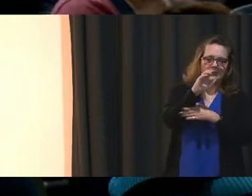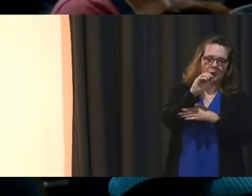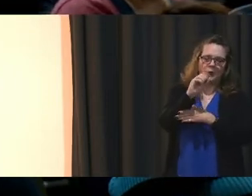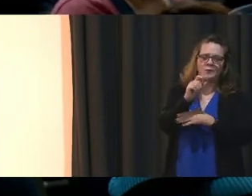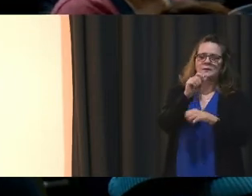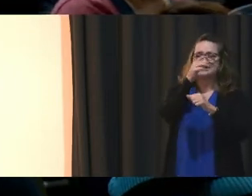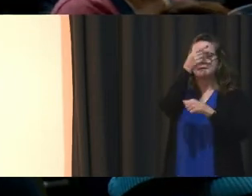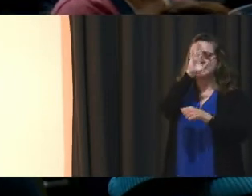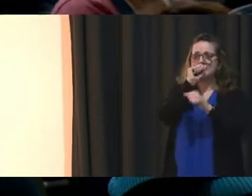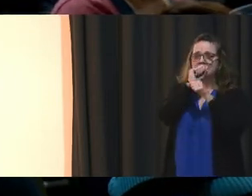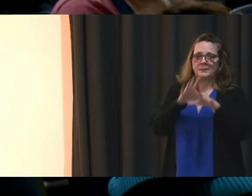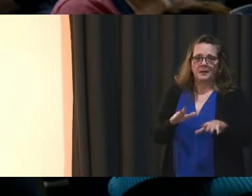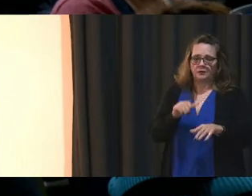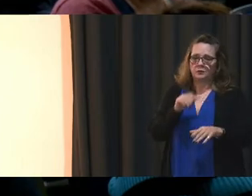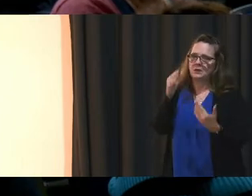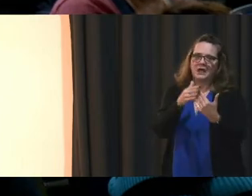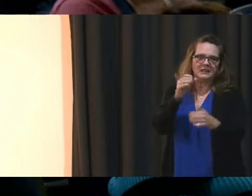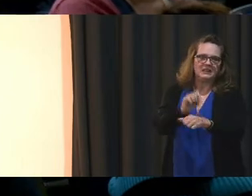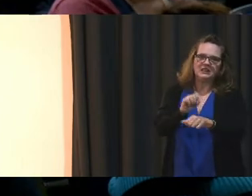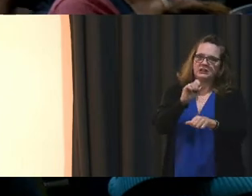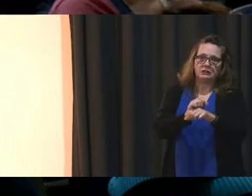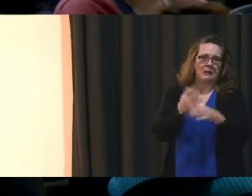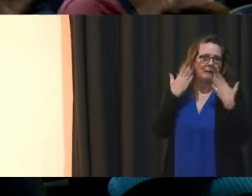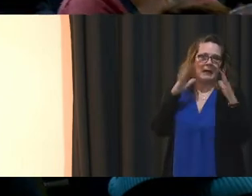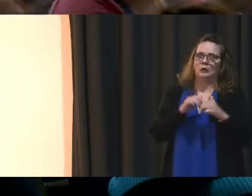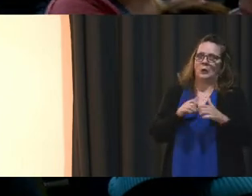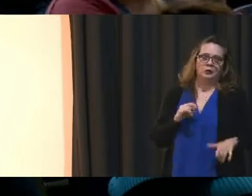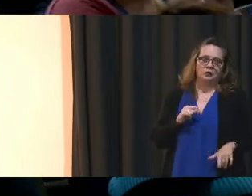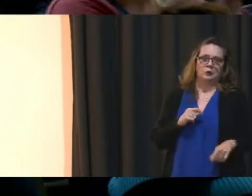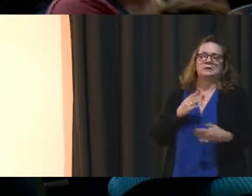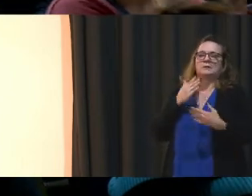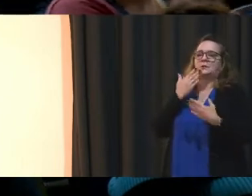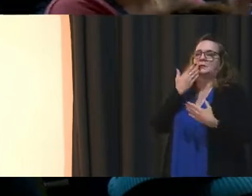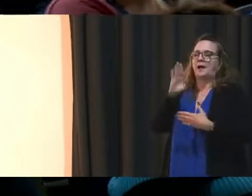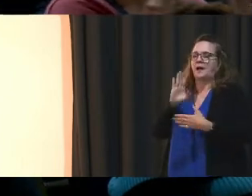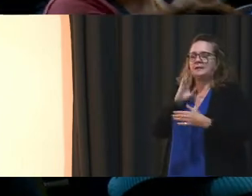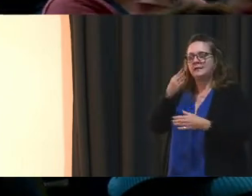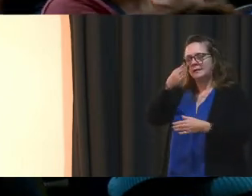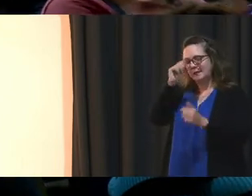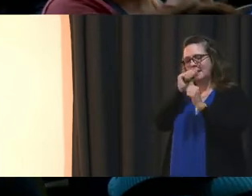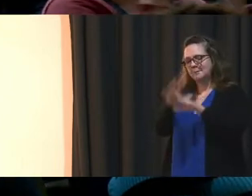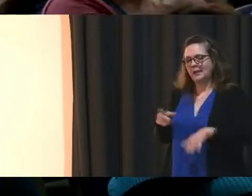bless you, because it's not an easy job and I don't know how to do it. But anyway, you, Mama Bear.